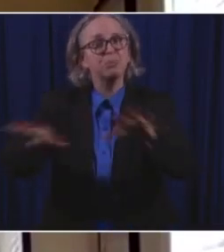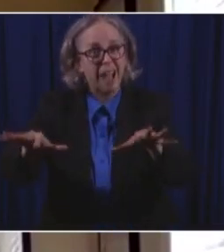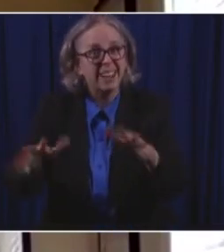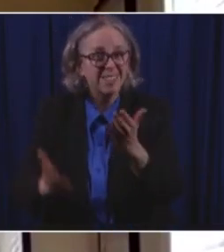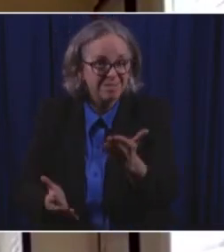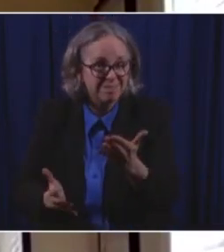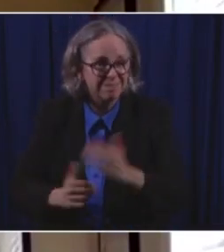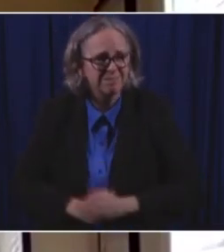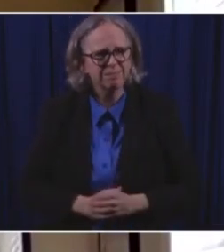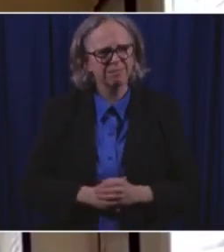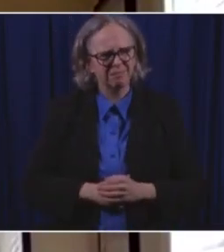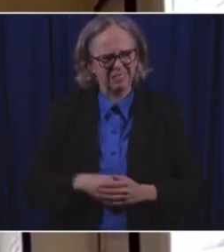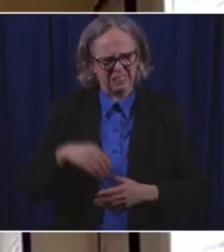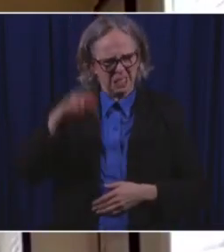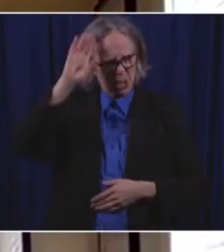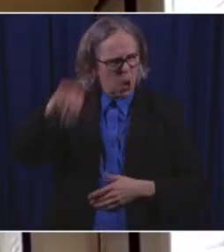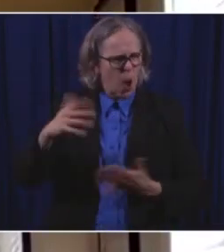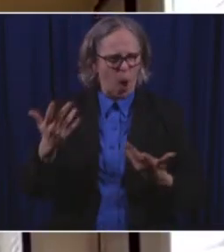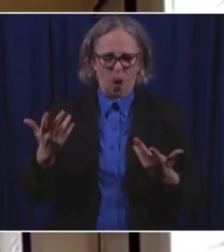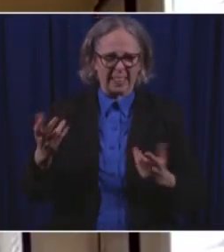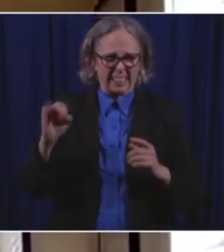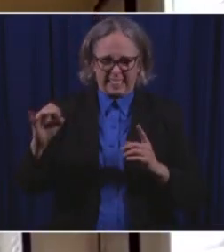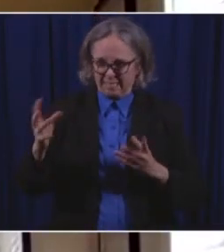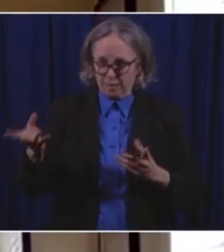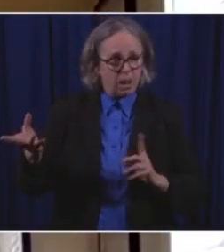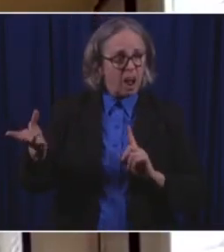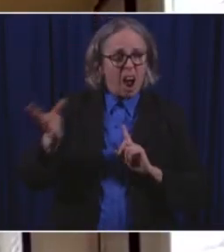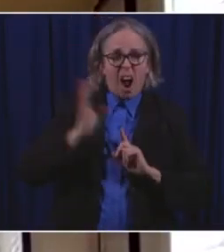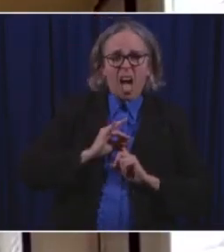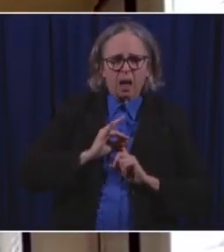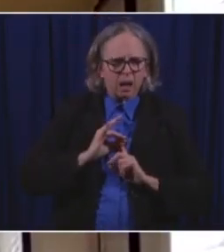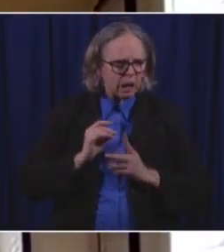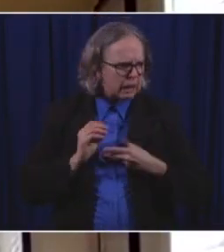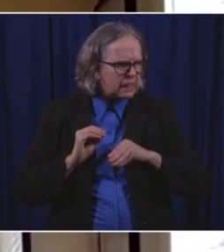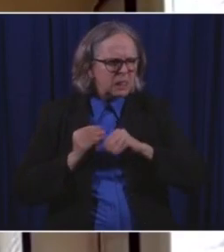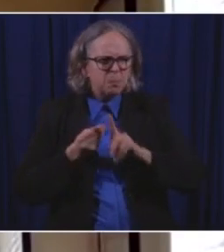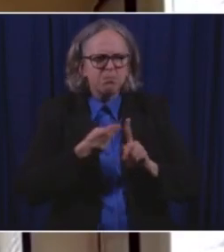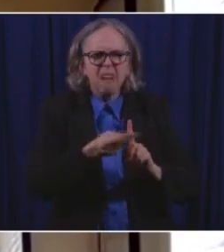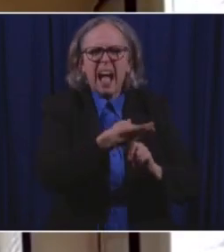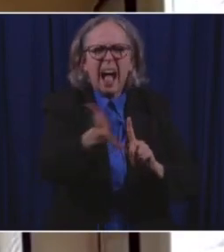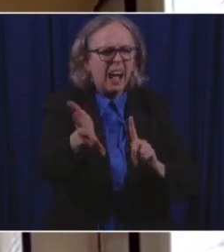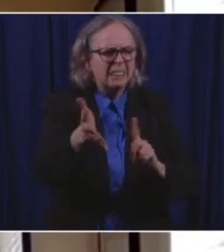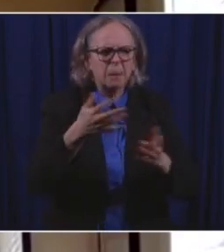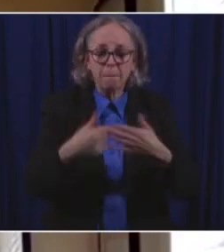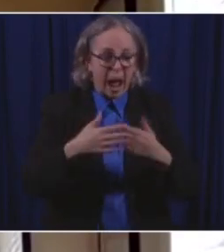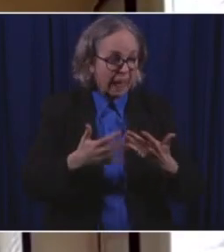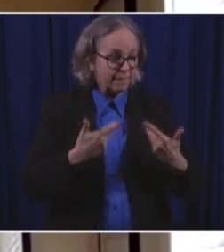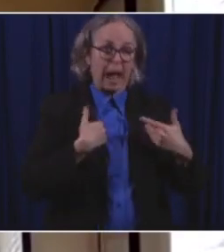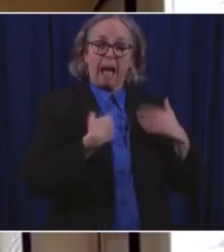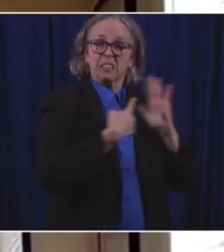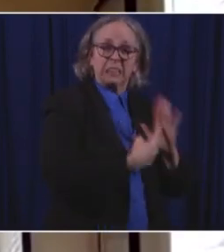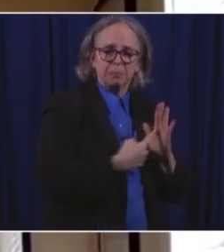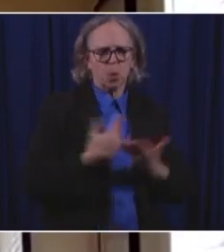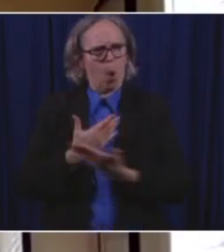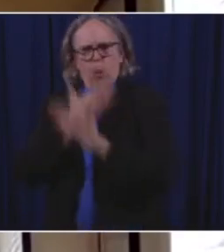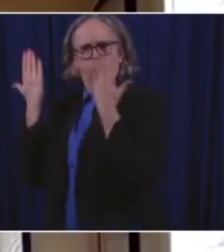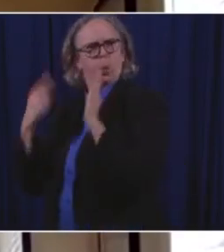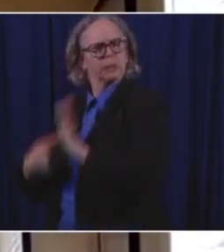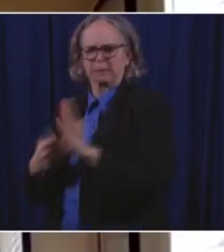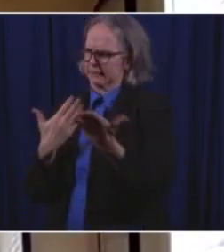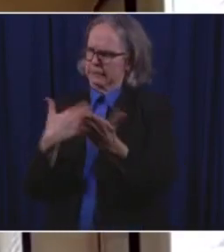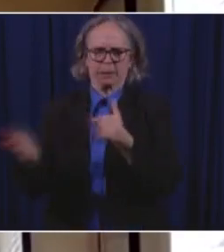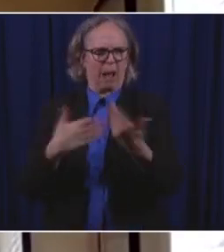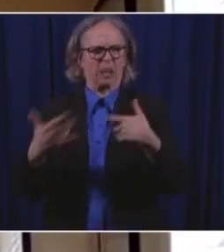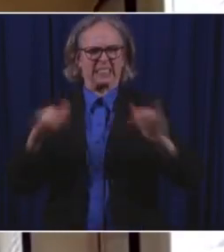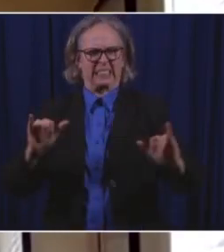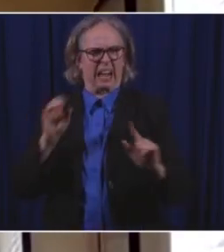transmitted by people, even if they never show symptoms. Now, I want to be clear, staying at home